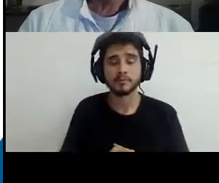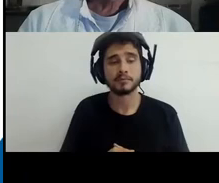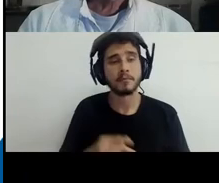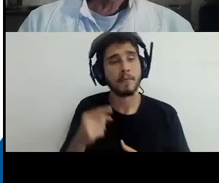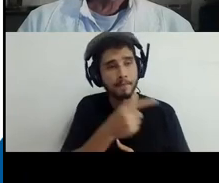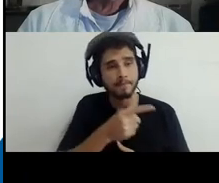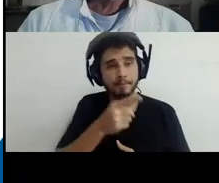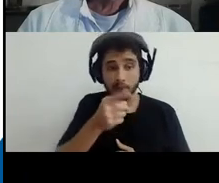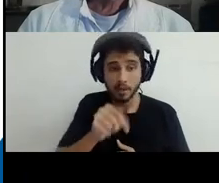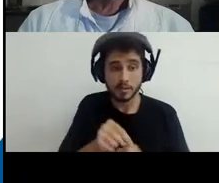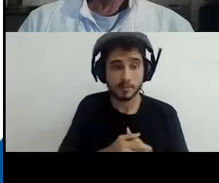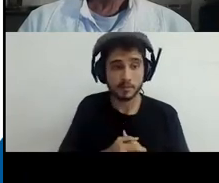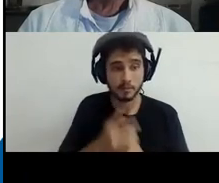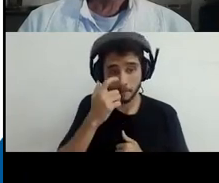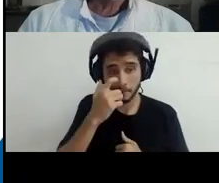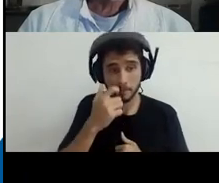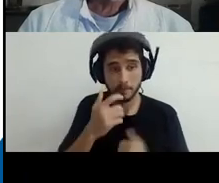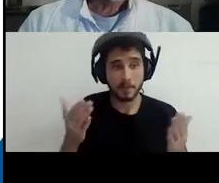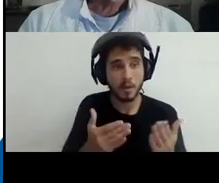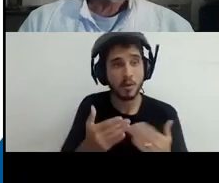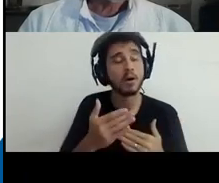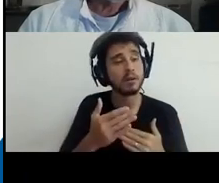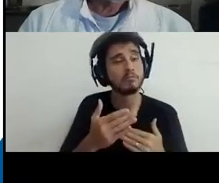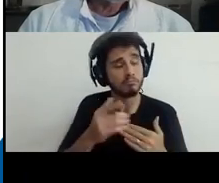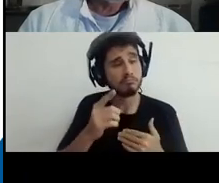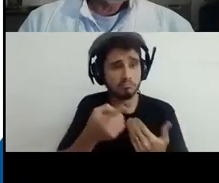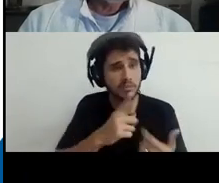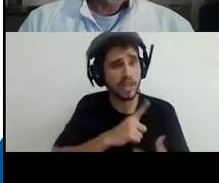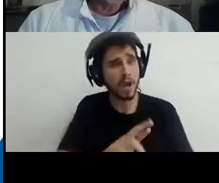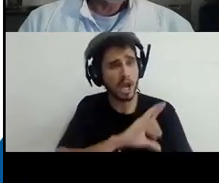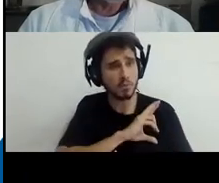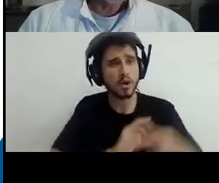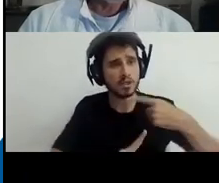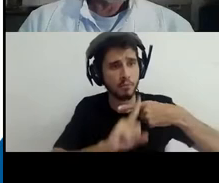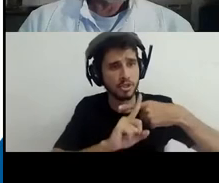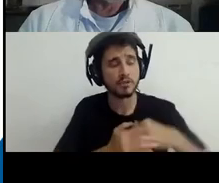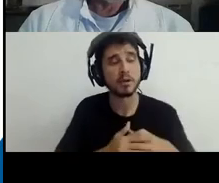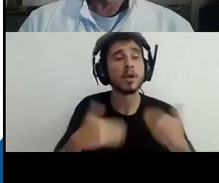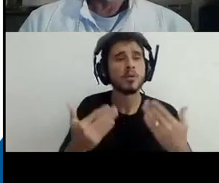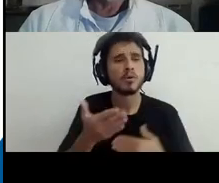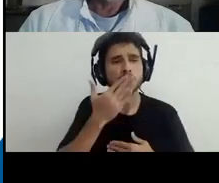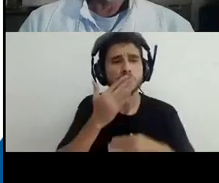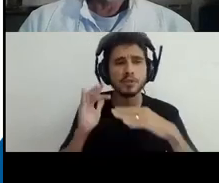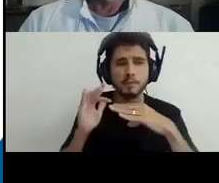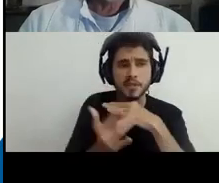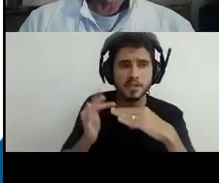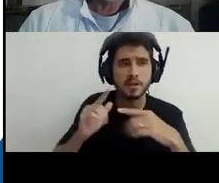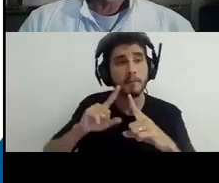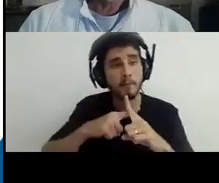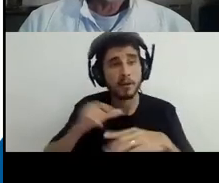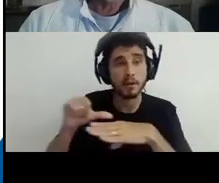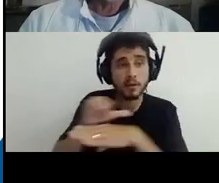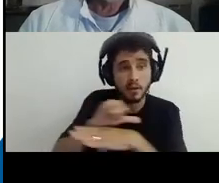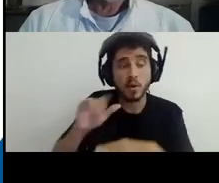What kind of media and resources were used in those 36 countries? Online